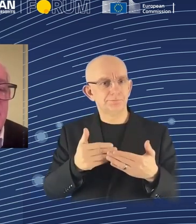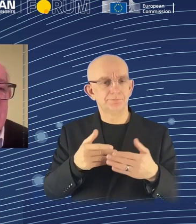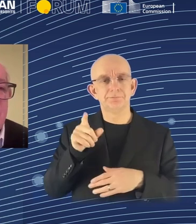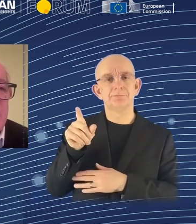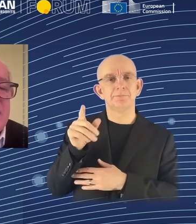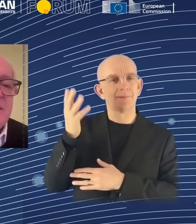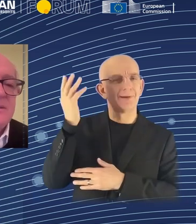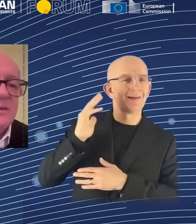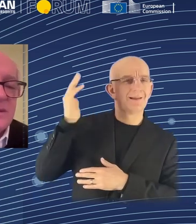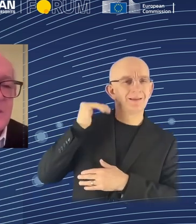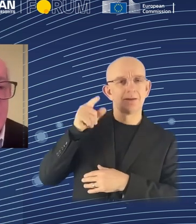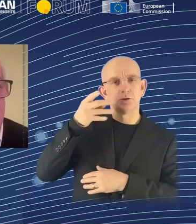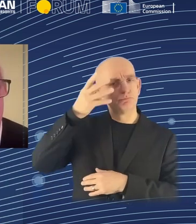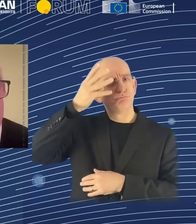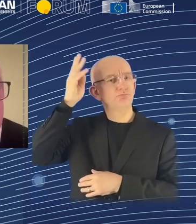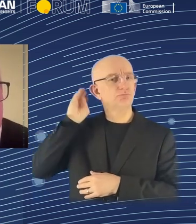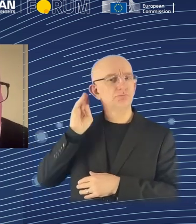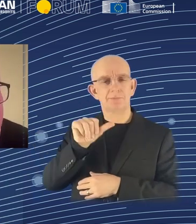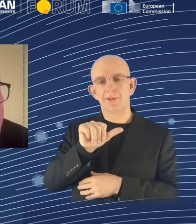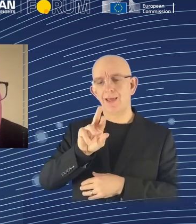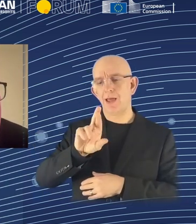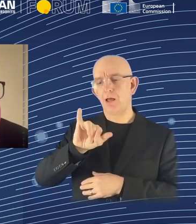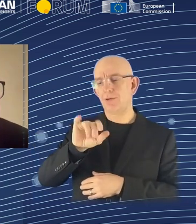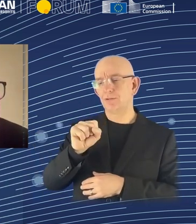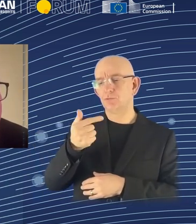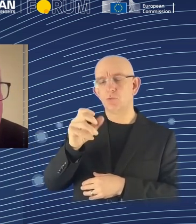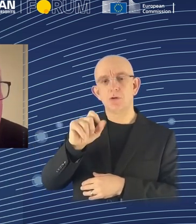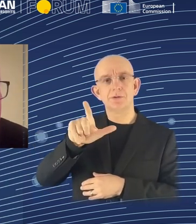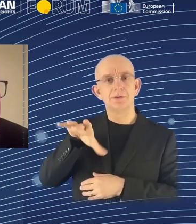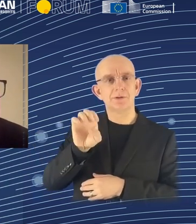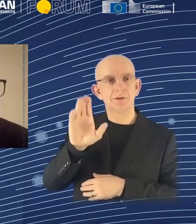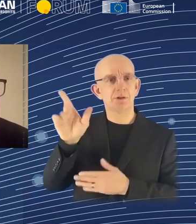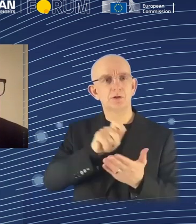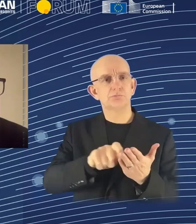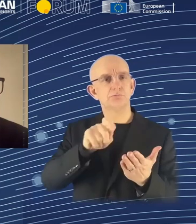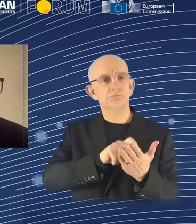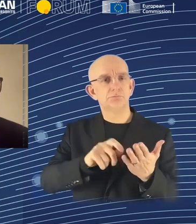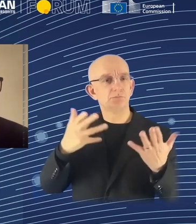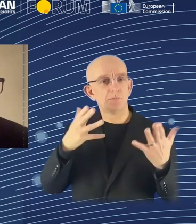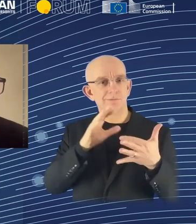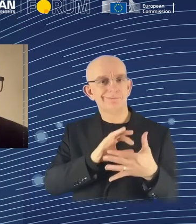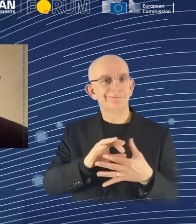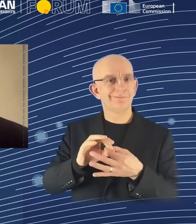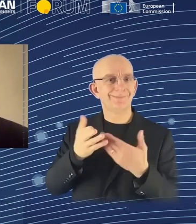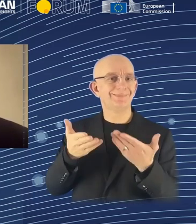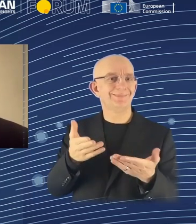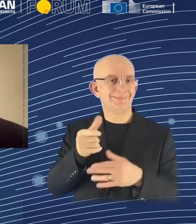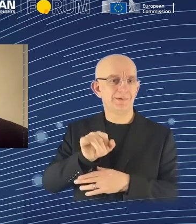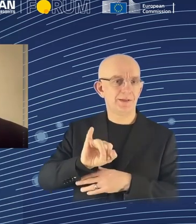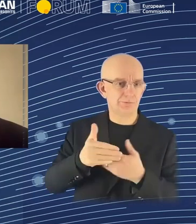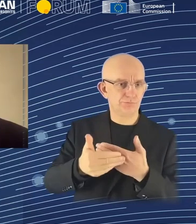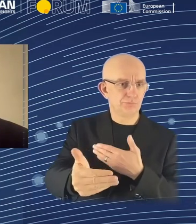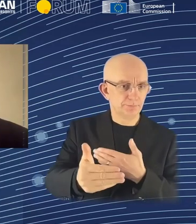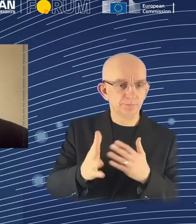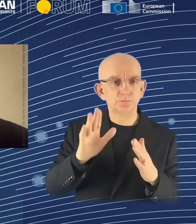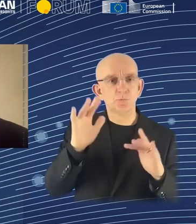If we think forward, so next slide please, what